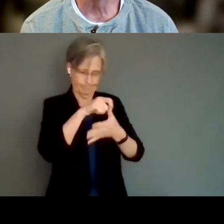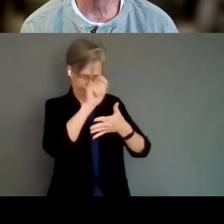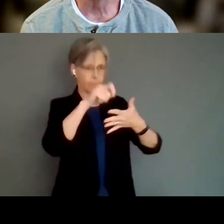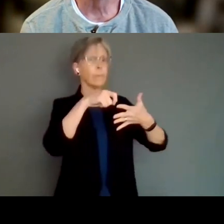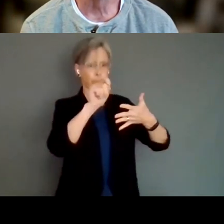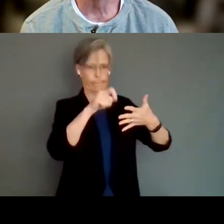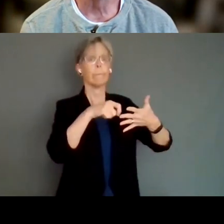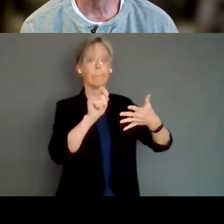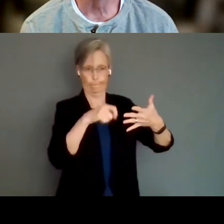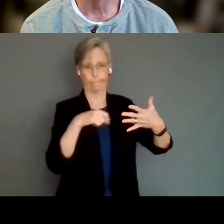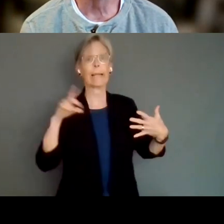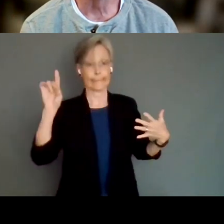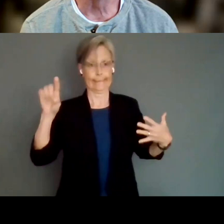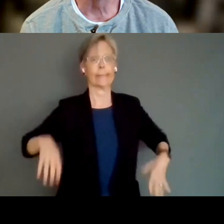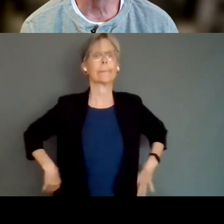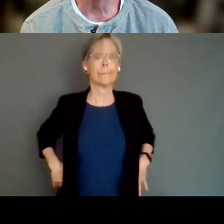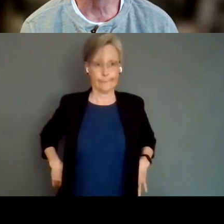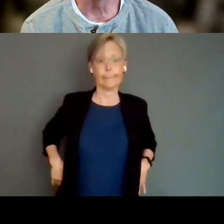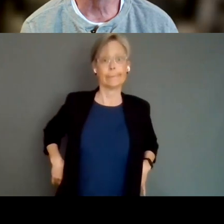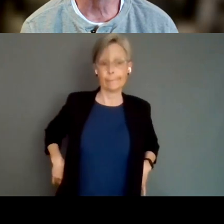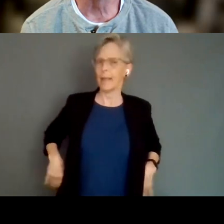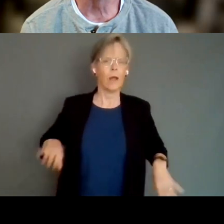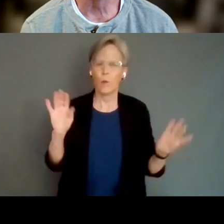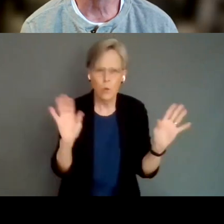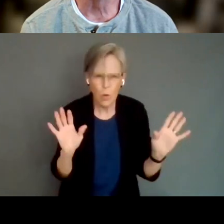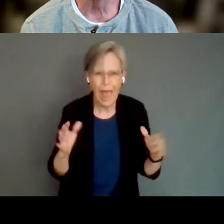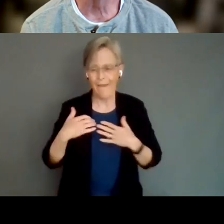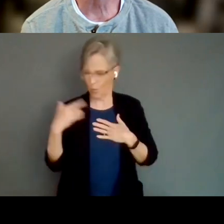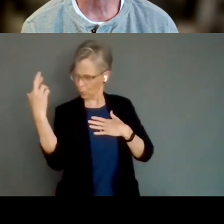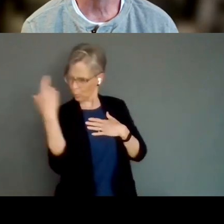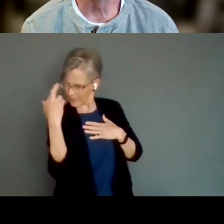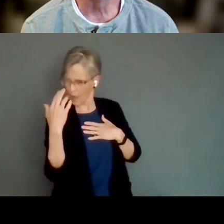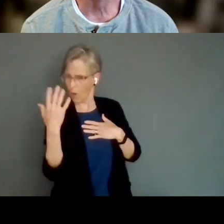check a checkbox. It's doing it with a purpose and with an impact.